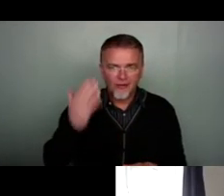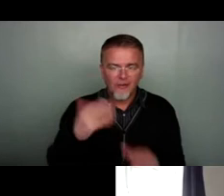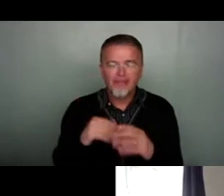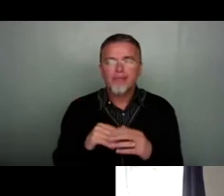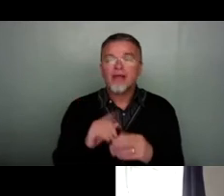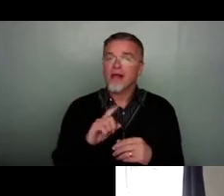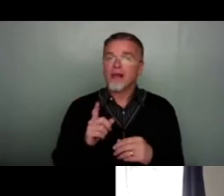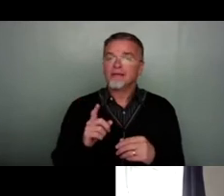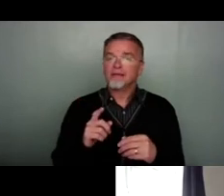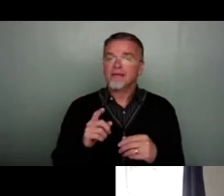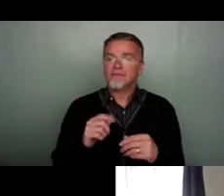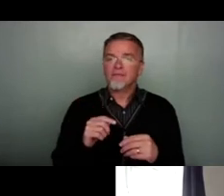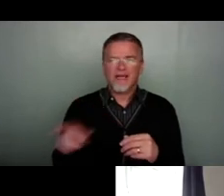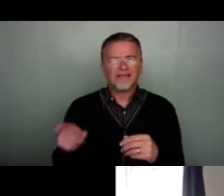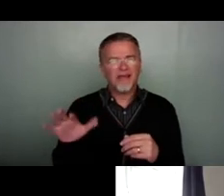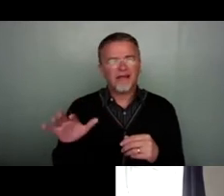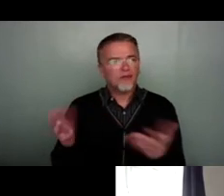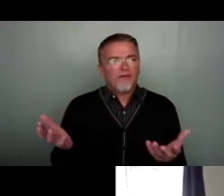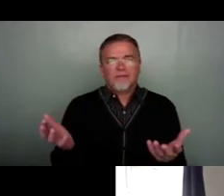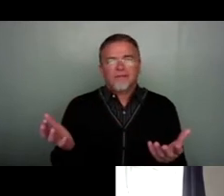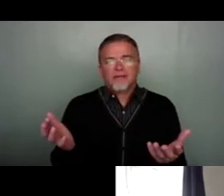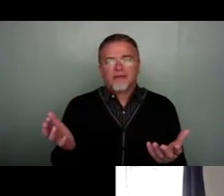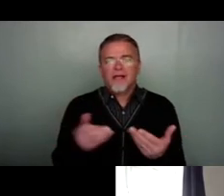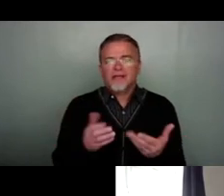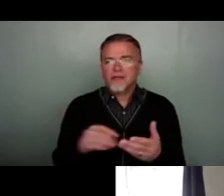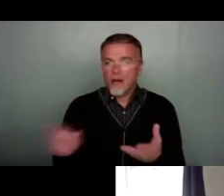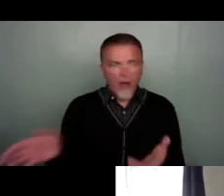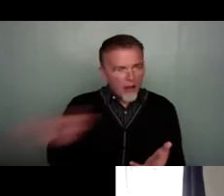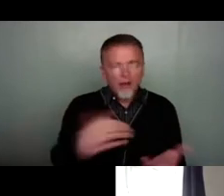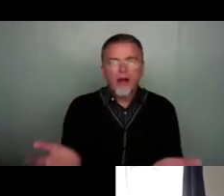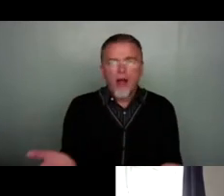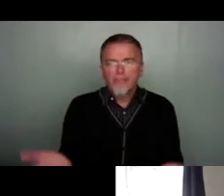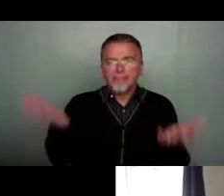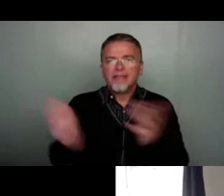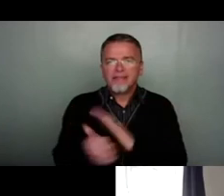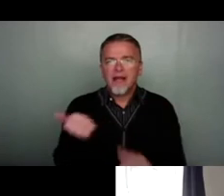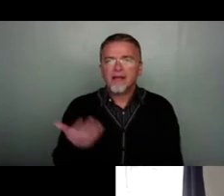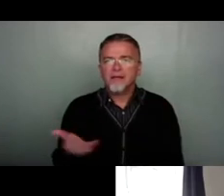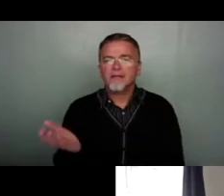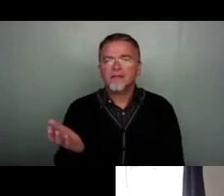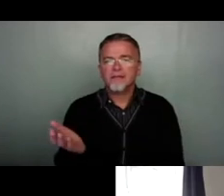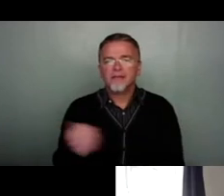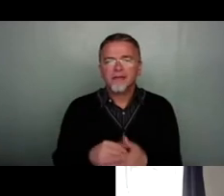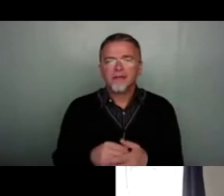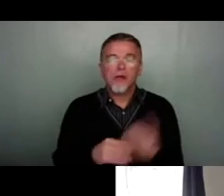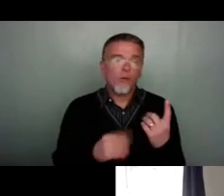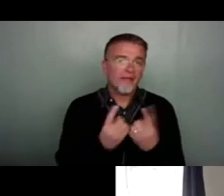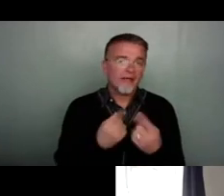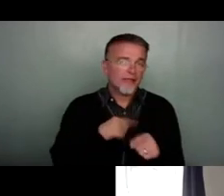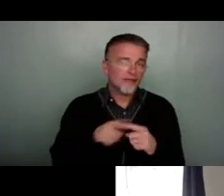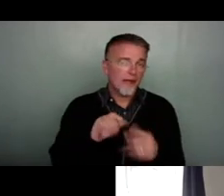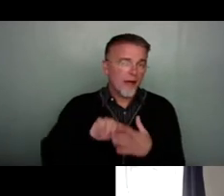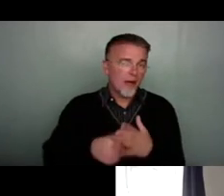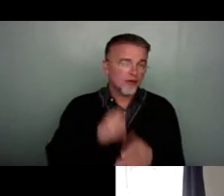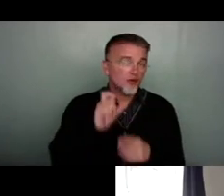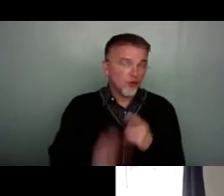But, you know, there's that kind of, you know, general upskilling. And I think one of the things that we tried really hard to do